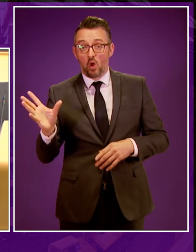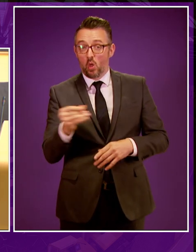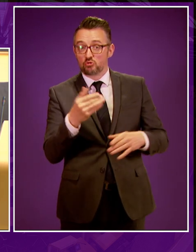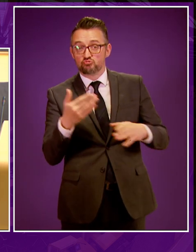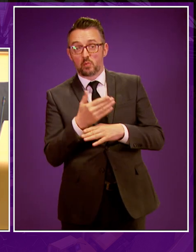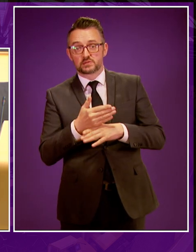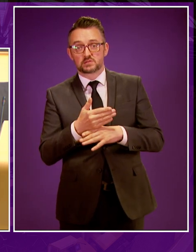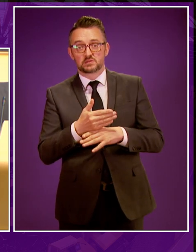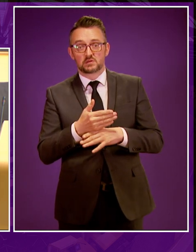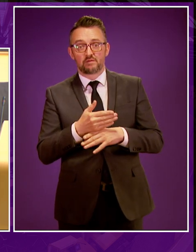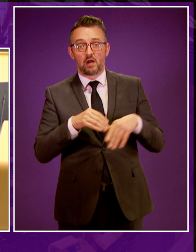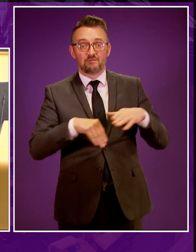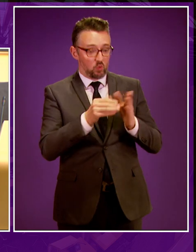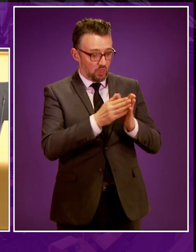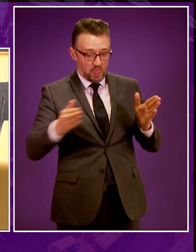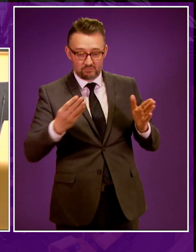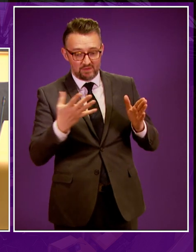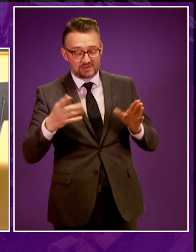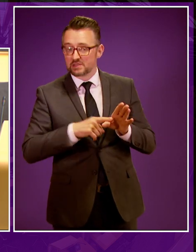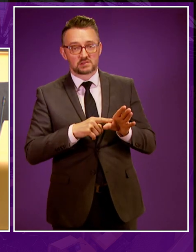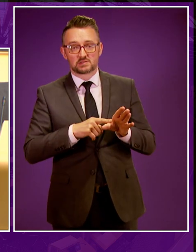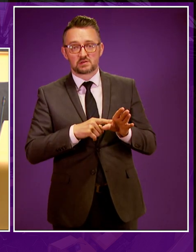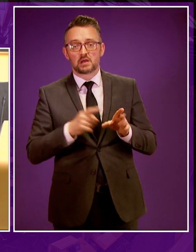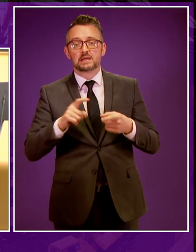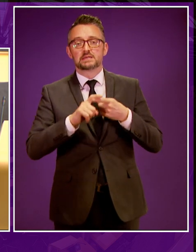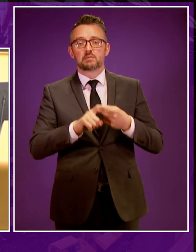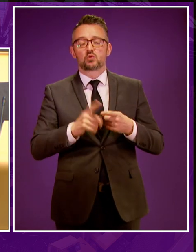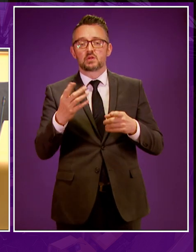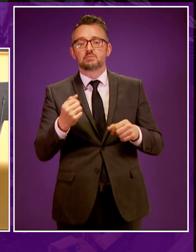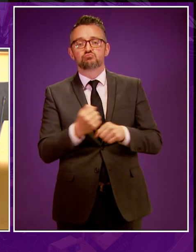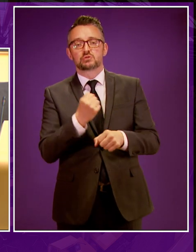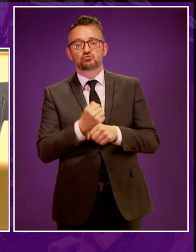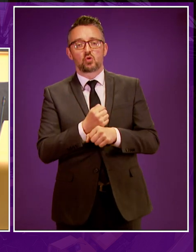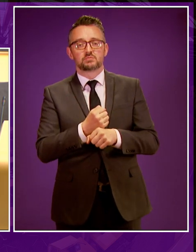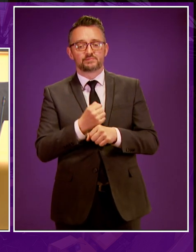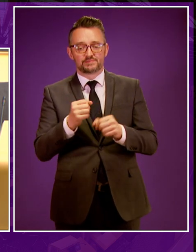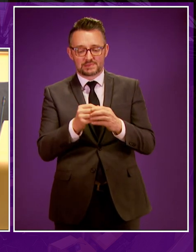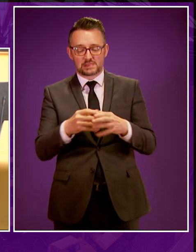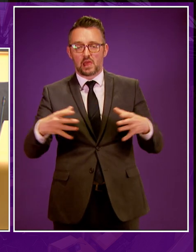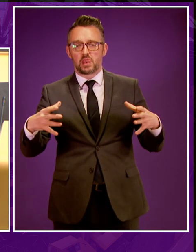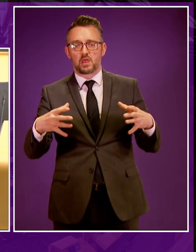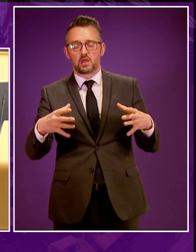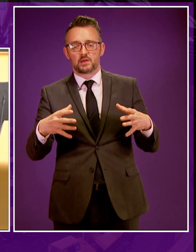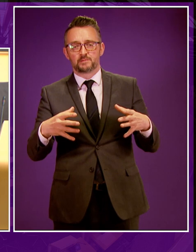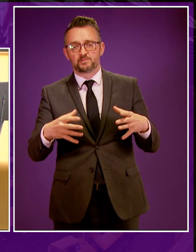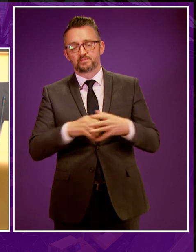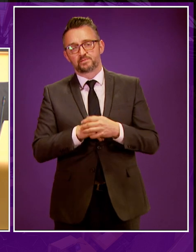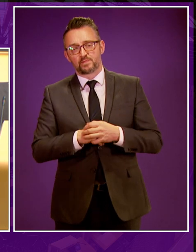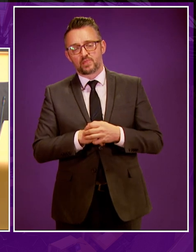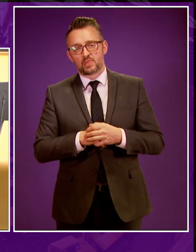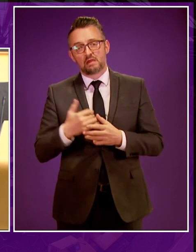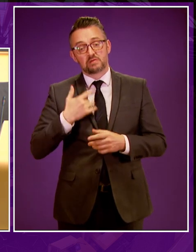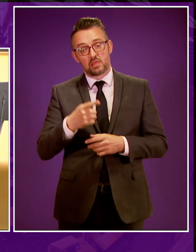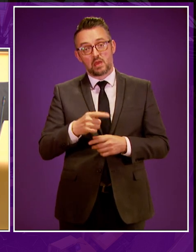jobs are for the entirety of the 45 years but will depend on production and scale of development. So whilst this is undoubtedly